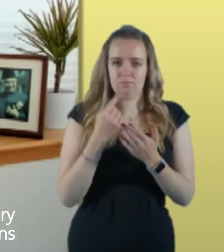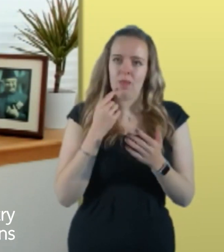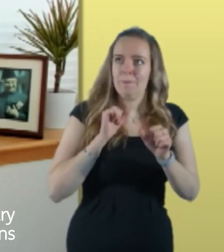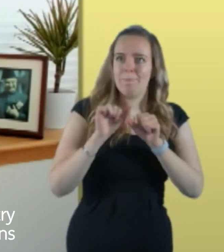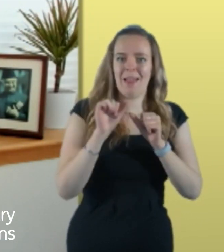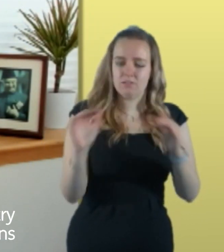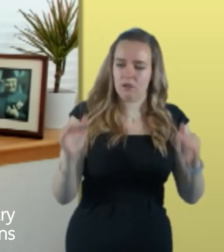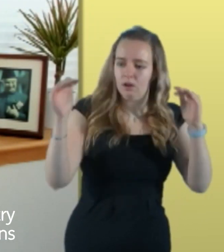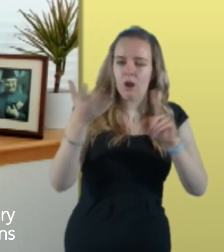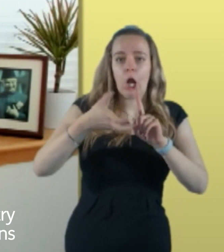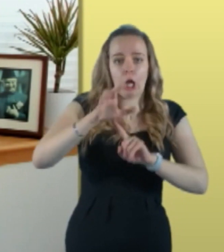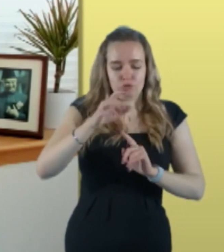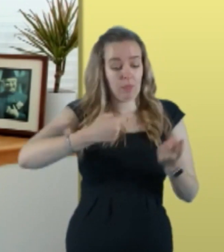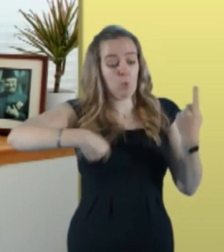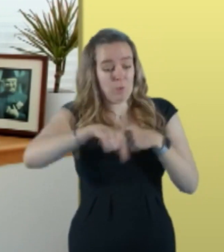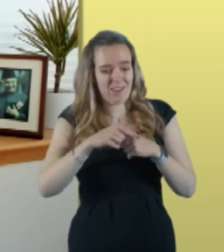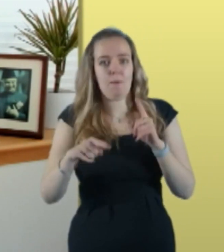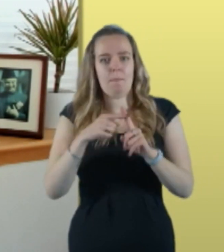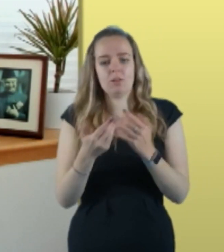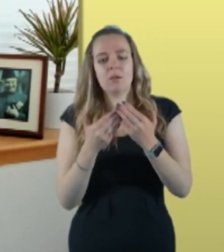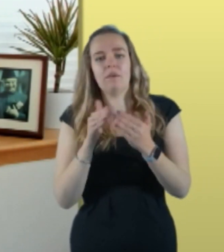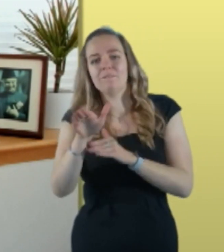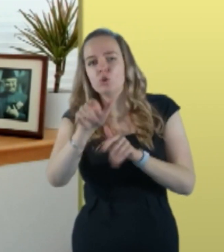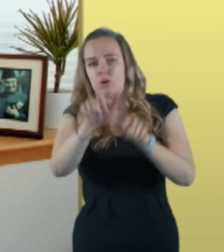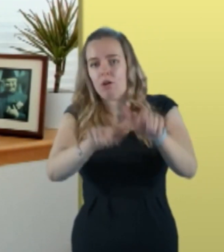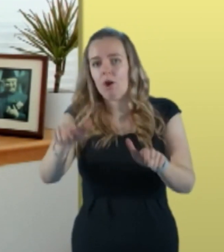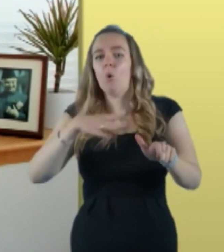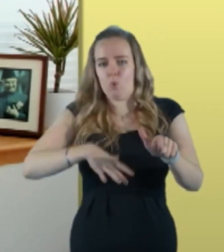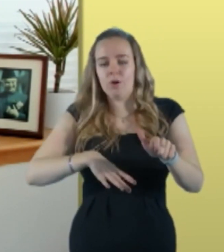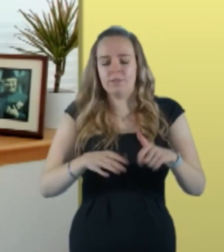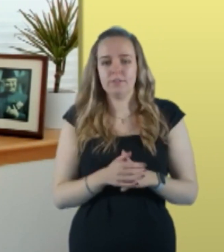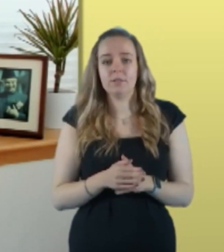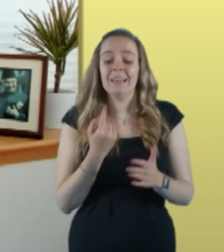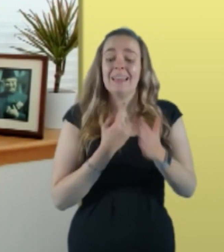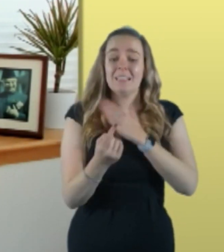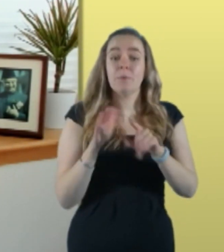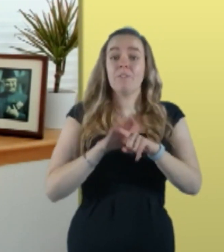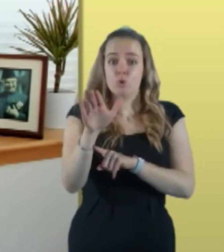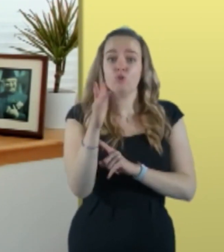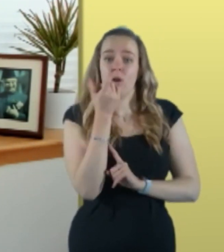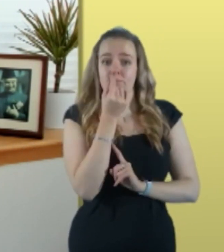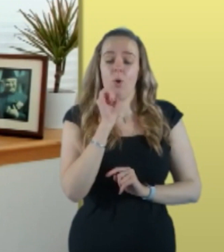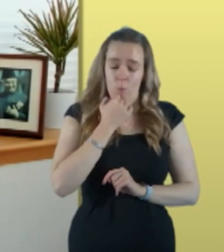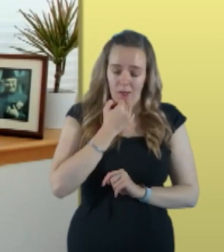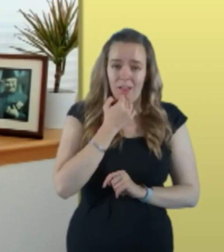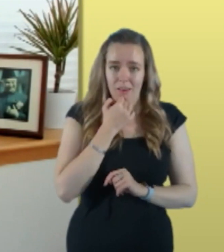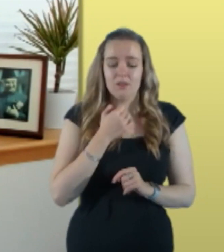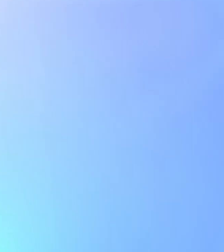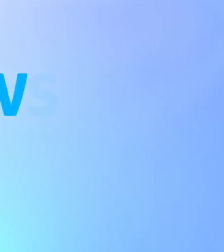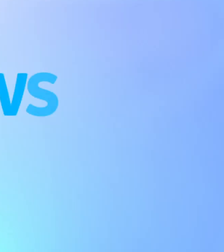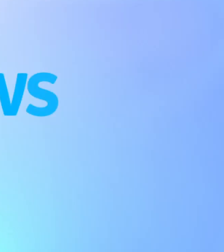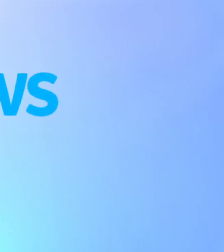that we and future generations deserve. An independent future lies ahead. Let us grasp it.